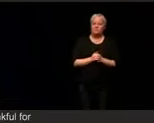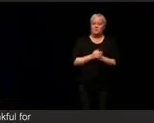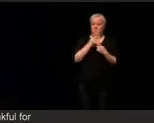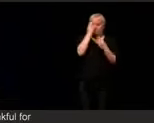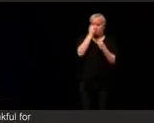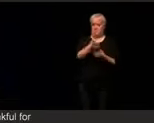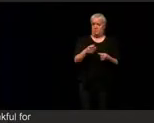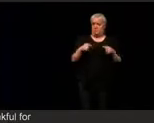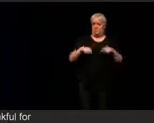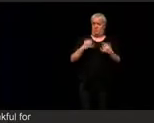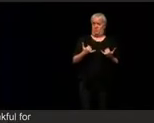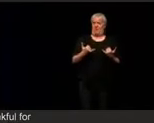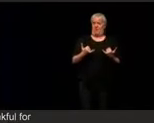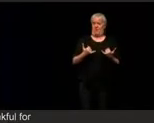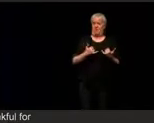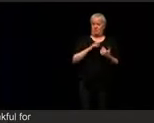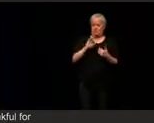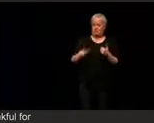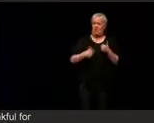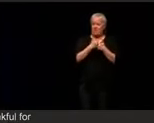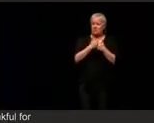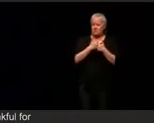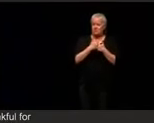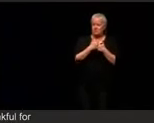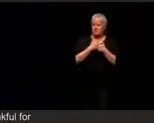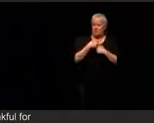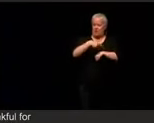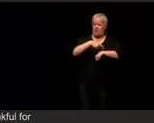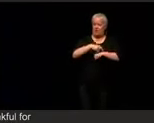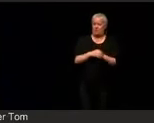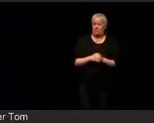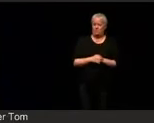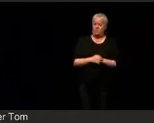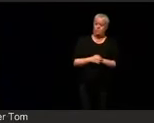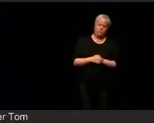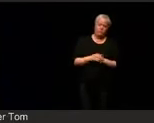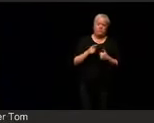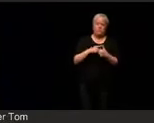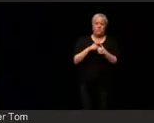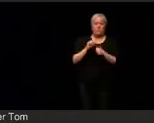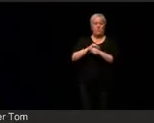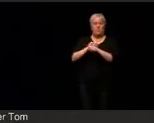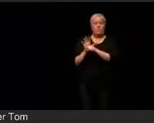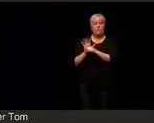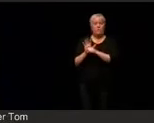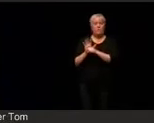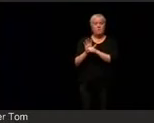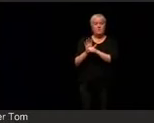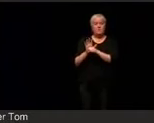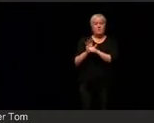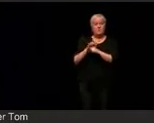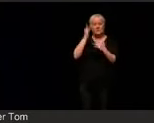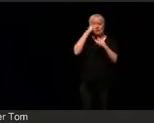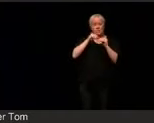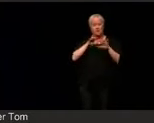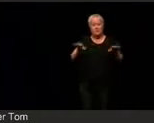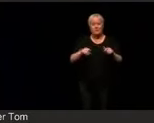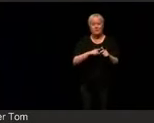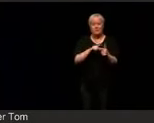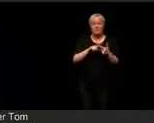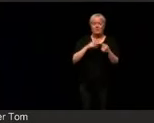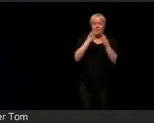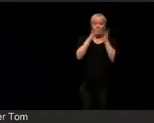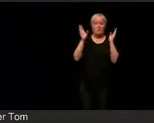that we confront. A once-in-a-century COVID-19 pandemic, public health crisis,